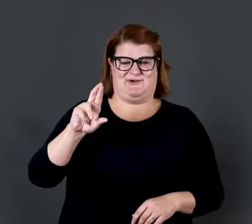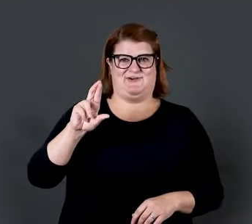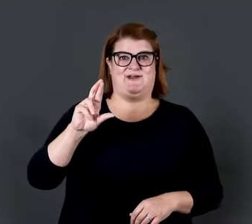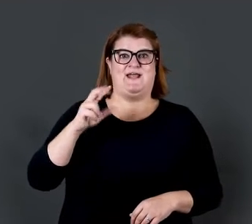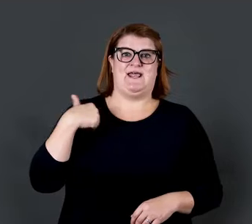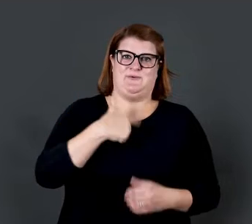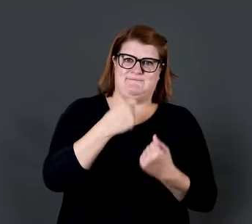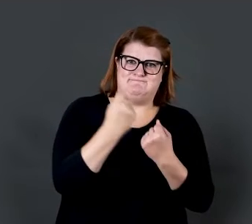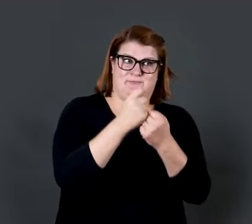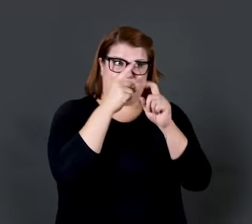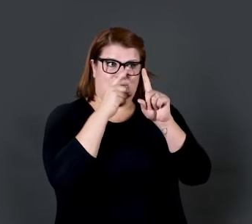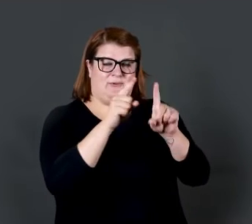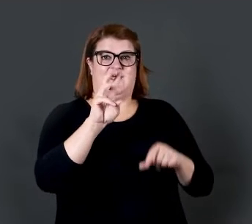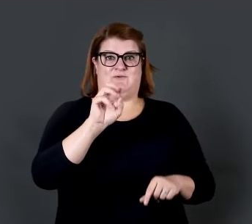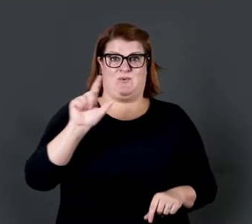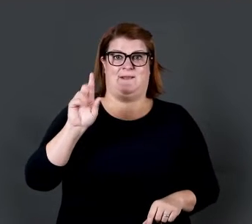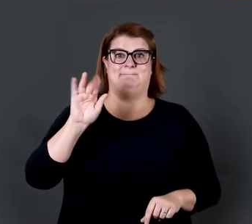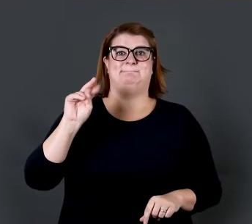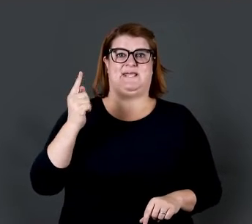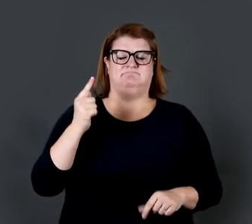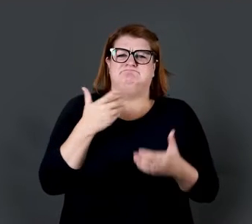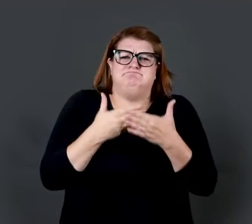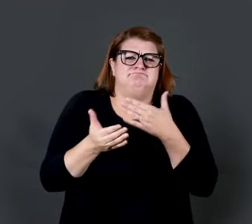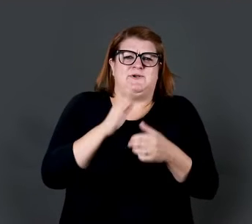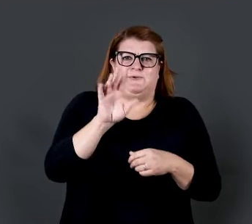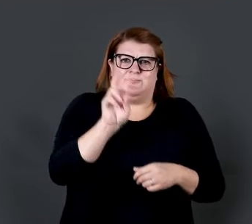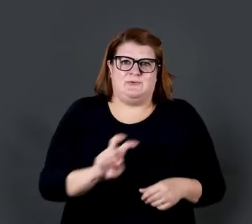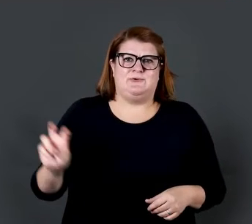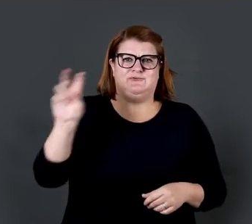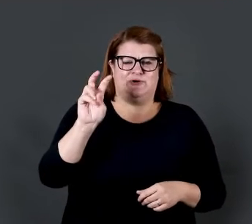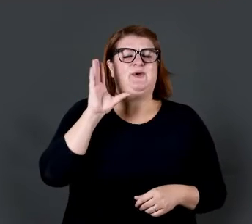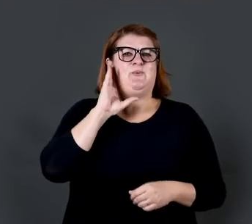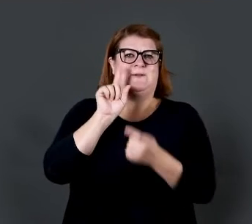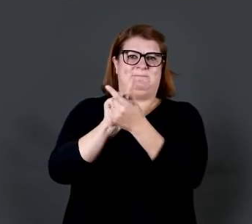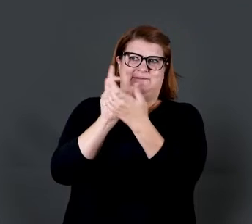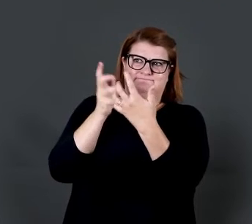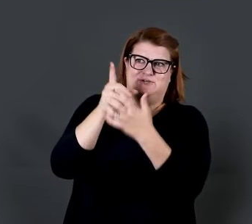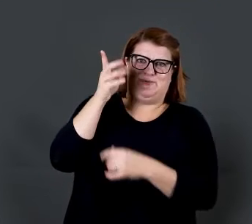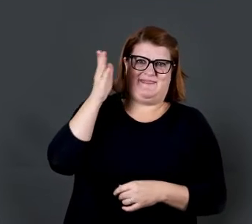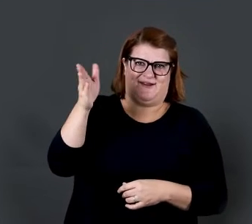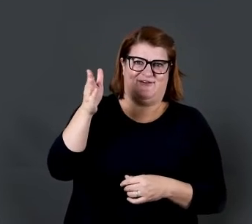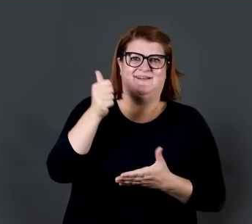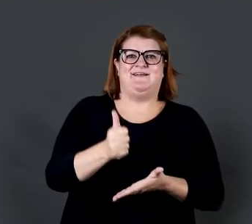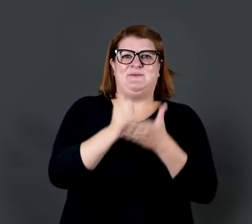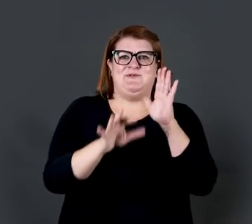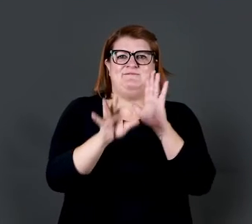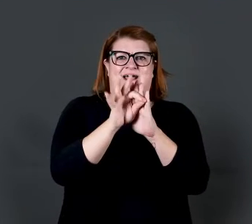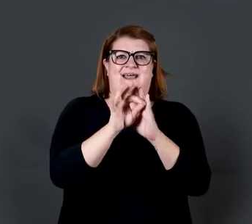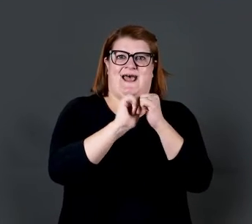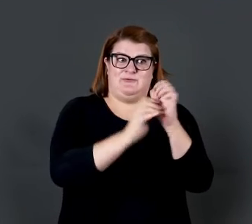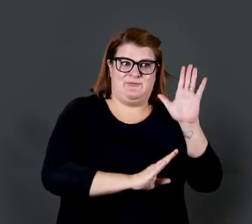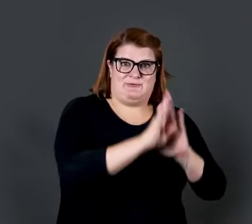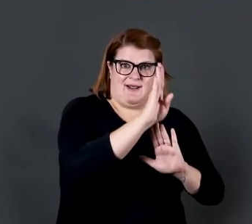well-being. Wherever you are on your journey, we'll meet you there. Help you find what you need to thrive. Be next to you